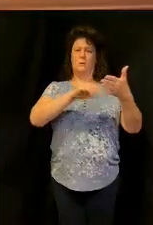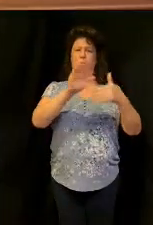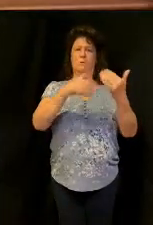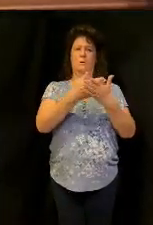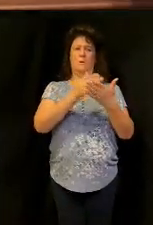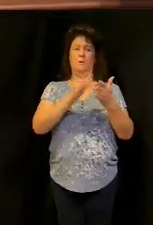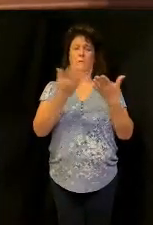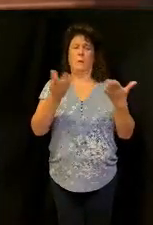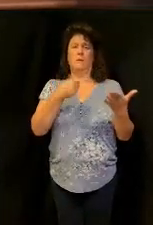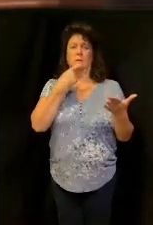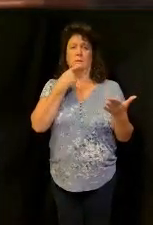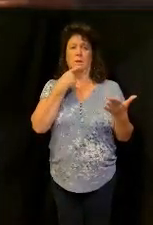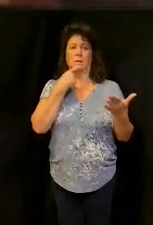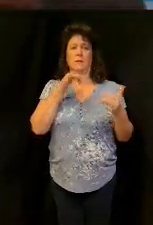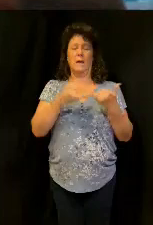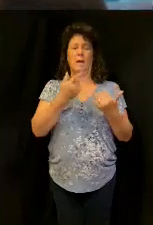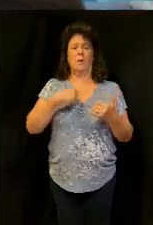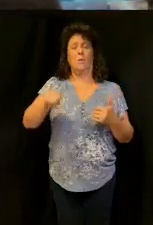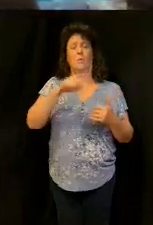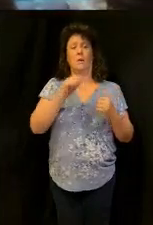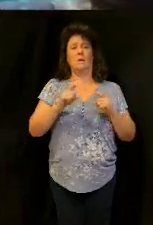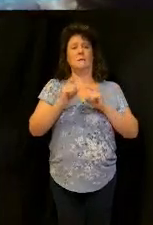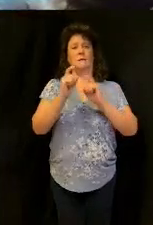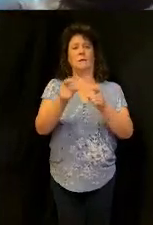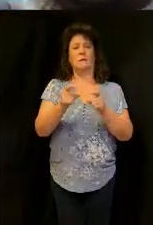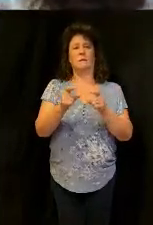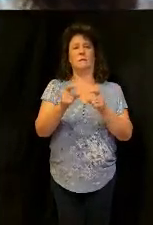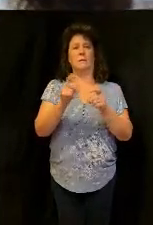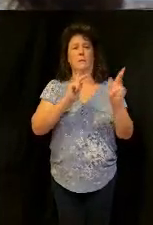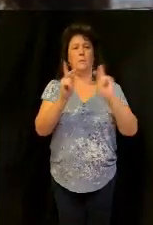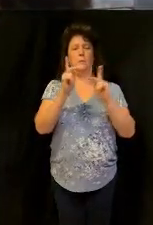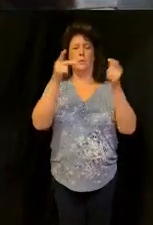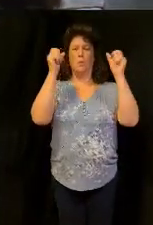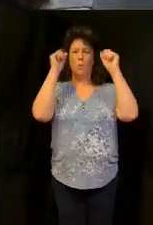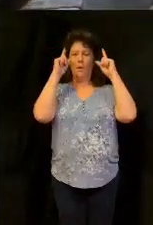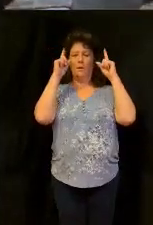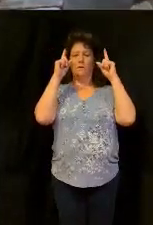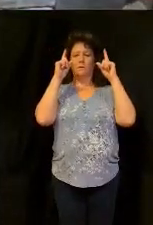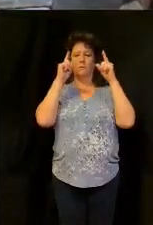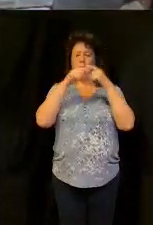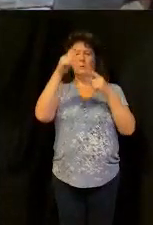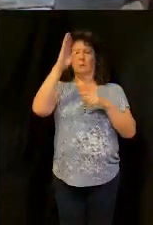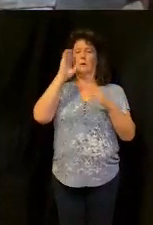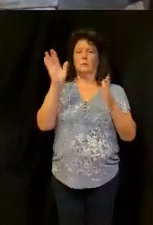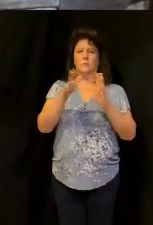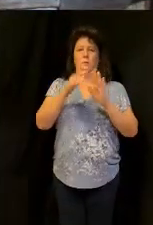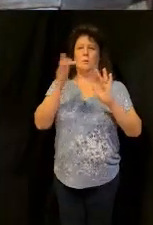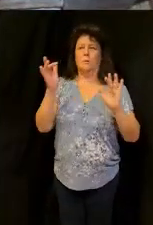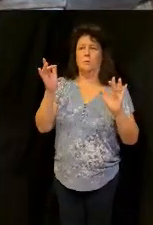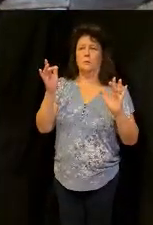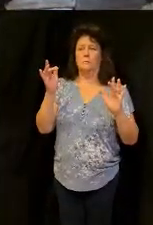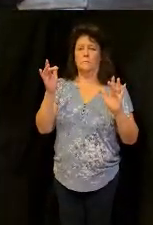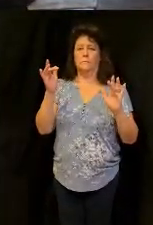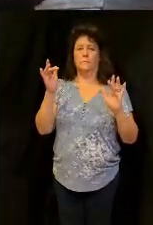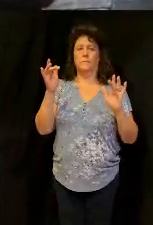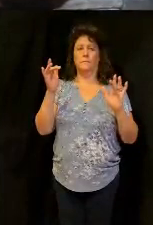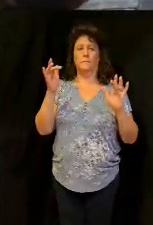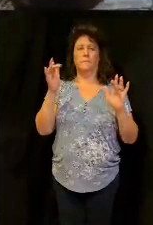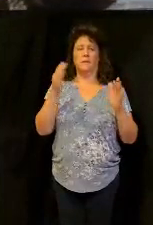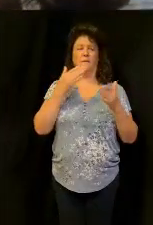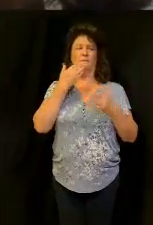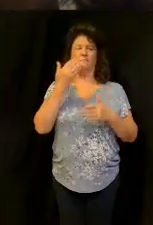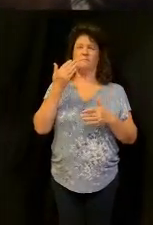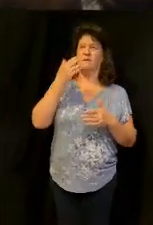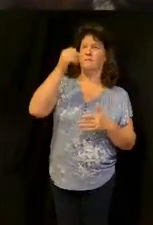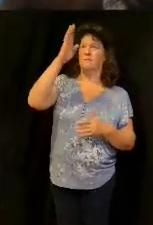talks about how when you and I give people can be awakened to the glory of God by our giving that thanksgiving to